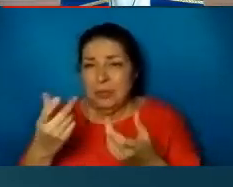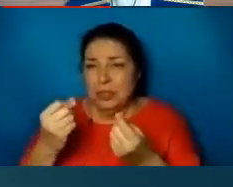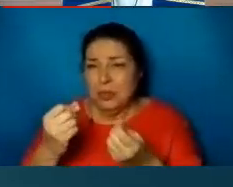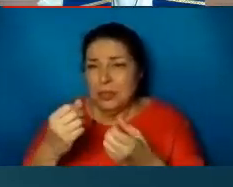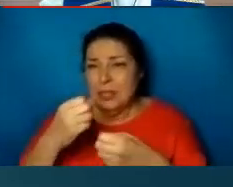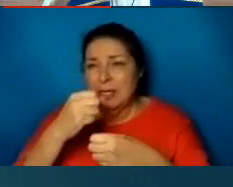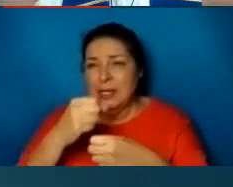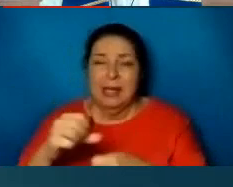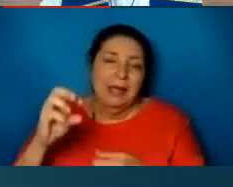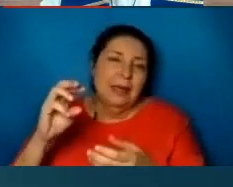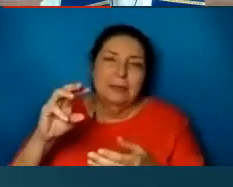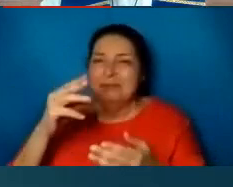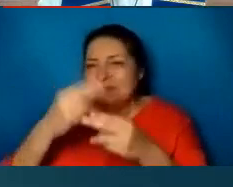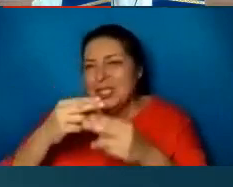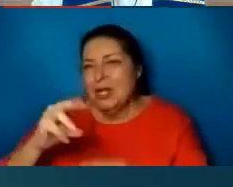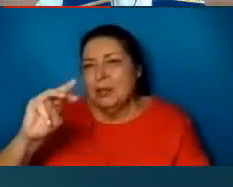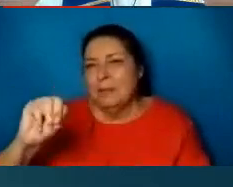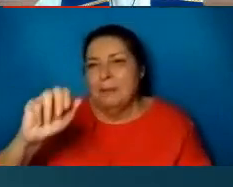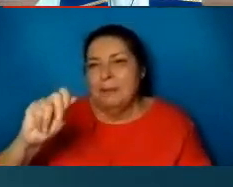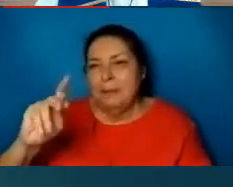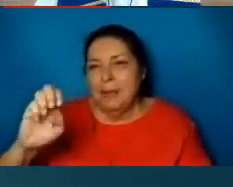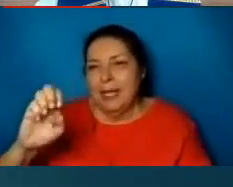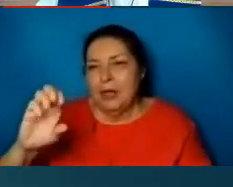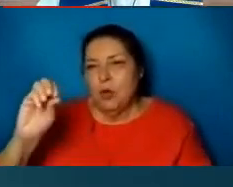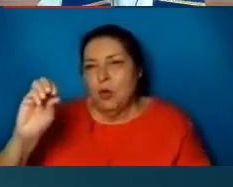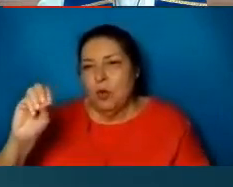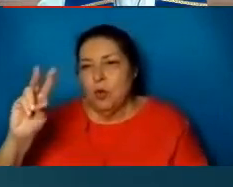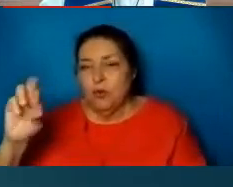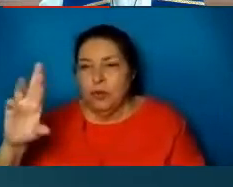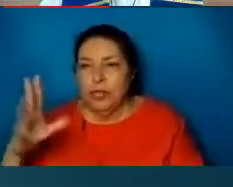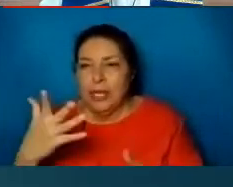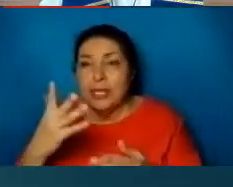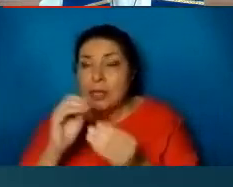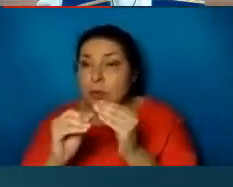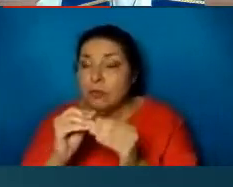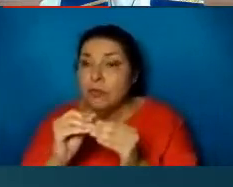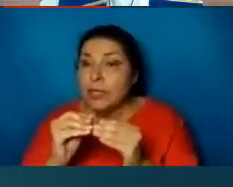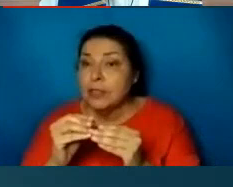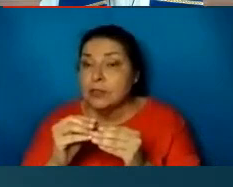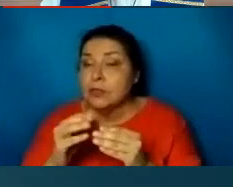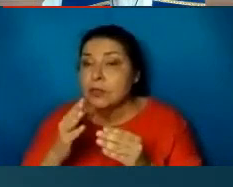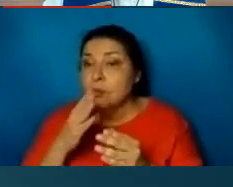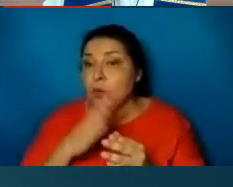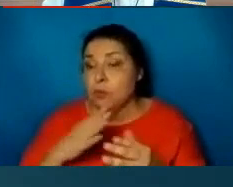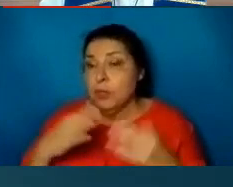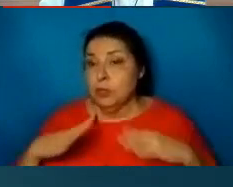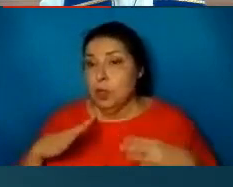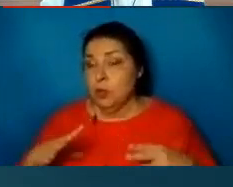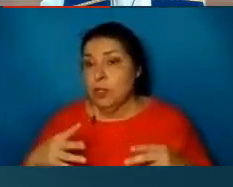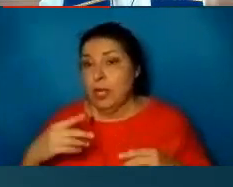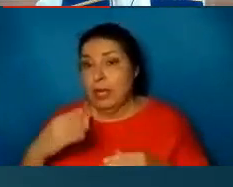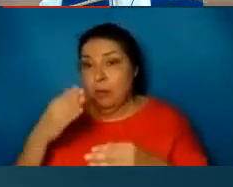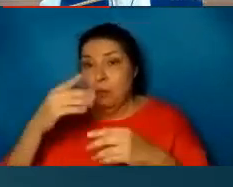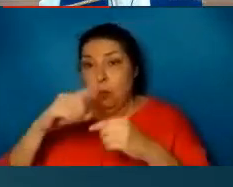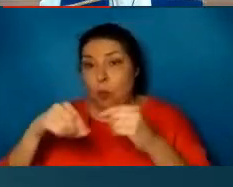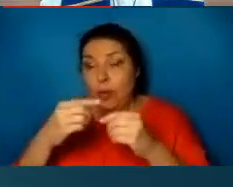haircut and those sort of things. So at the end of the program, the woman was looking like a million bucks. And she